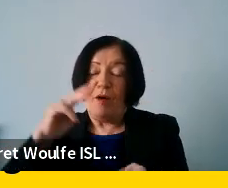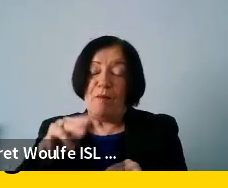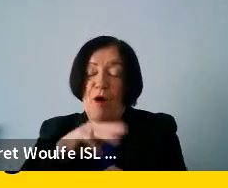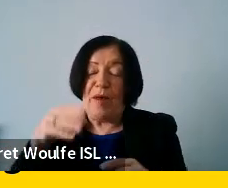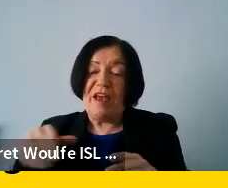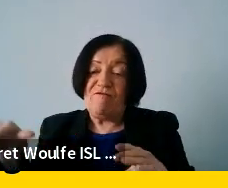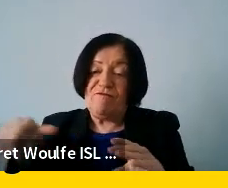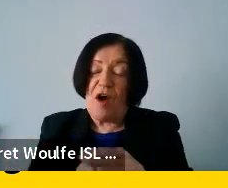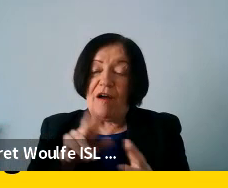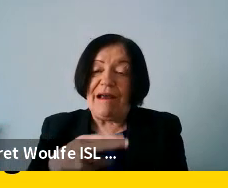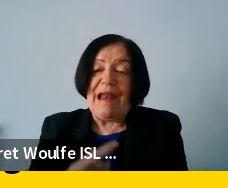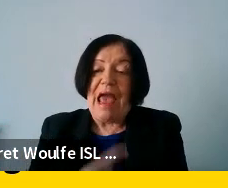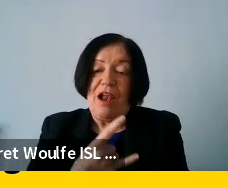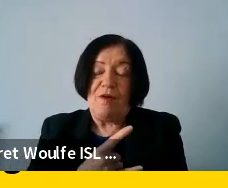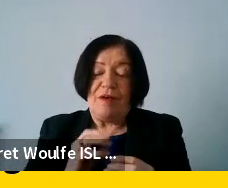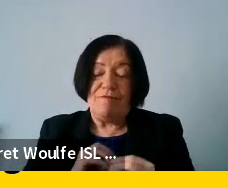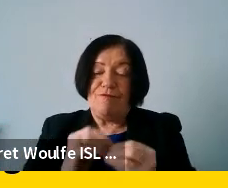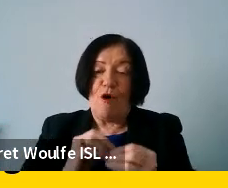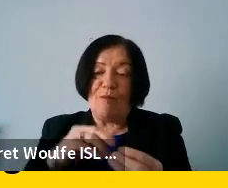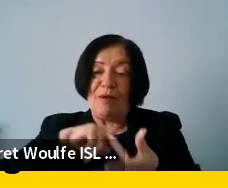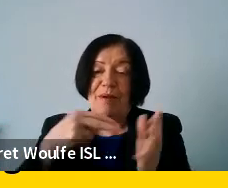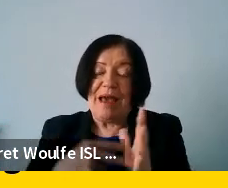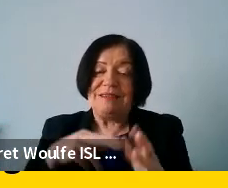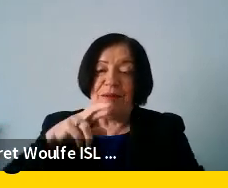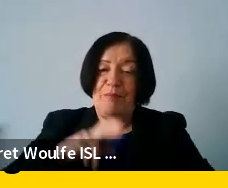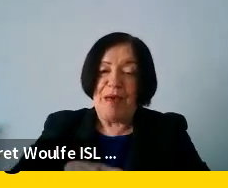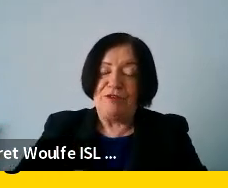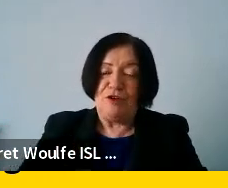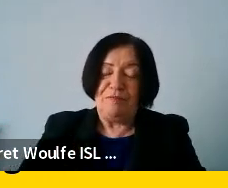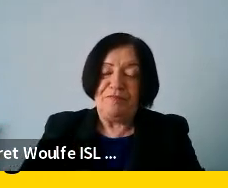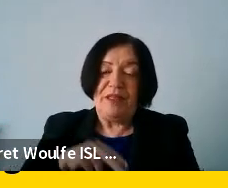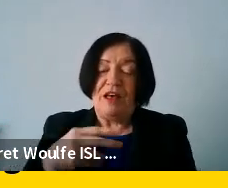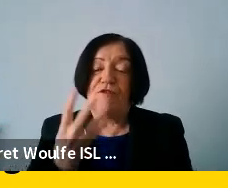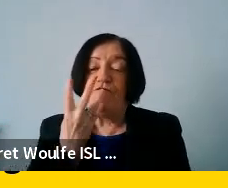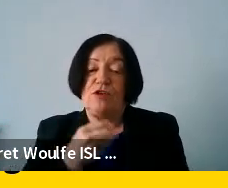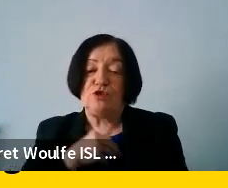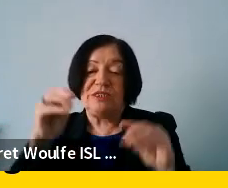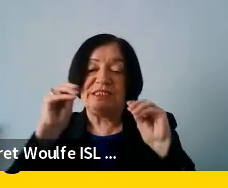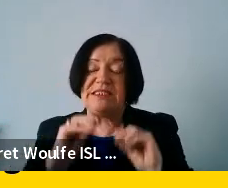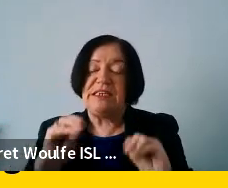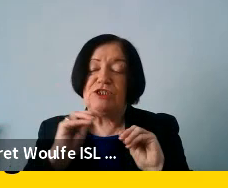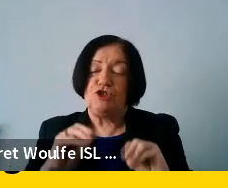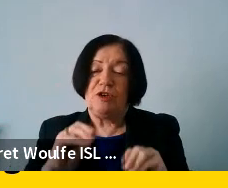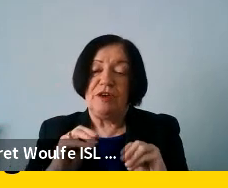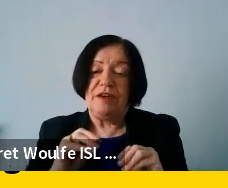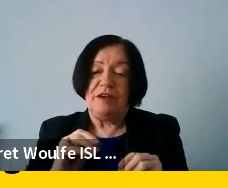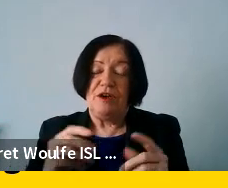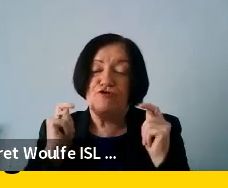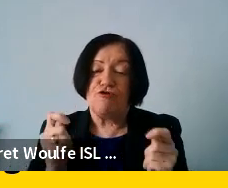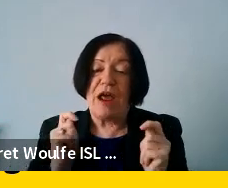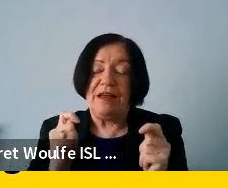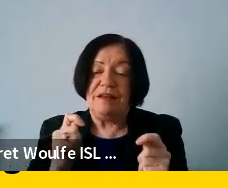that can help form these plans in a better way. And the fourth one is to teach, train